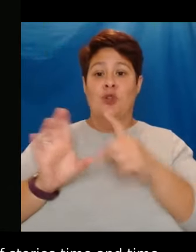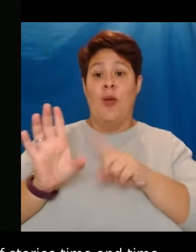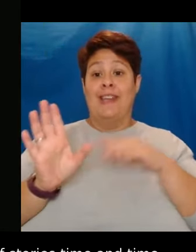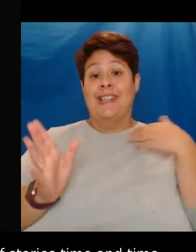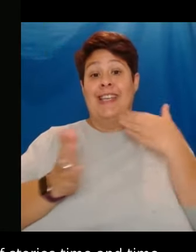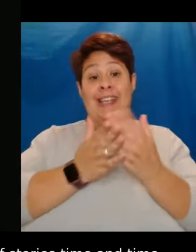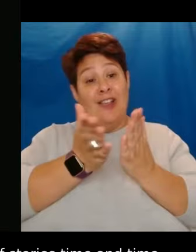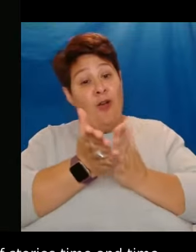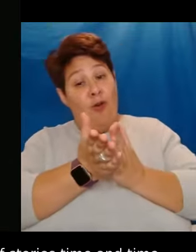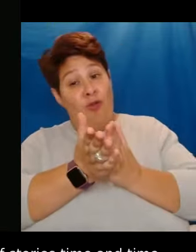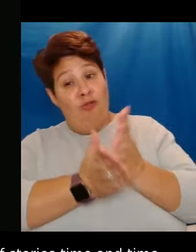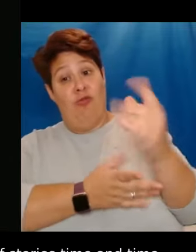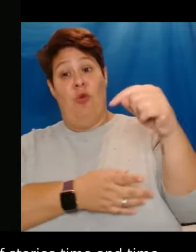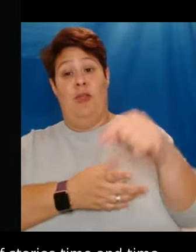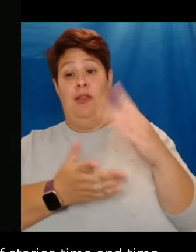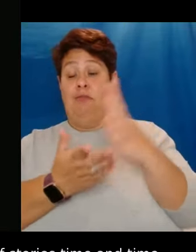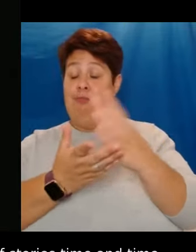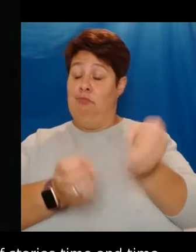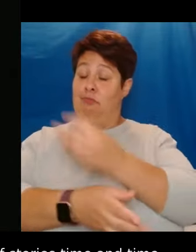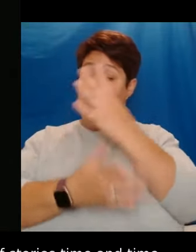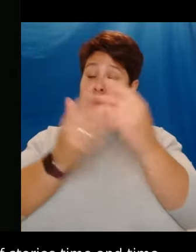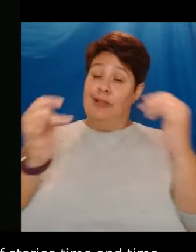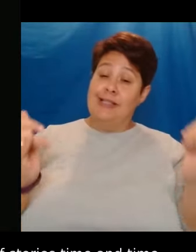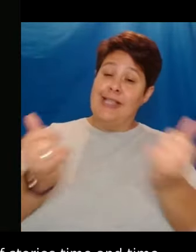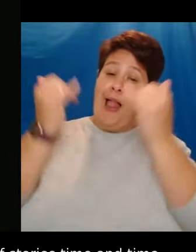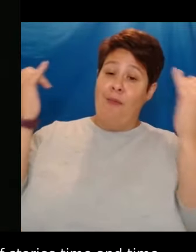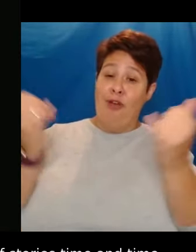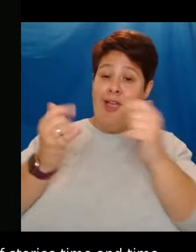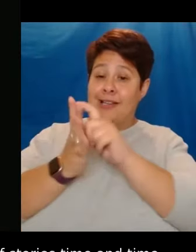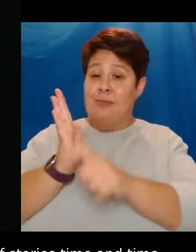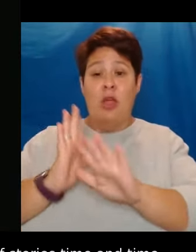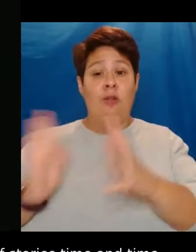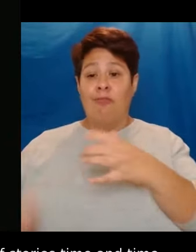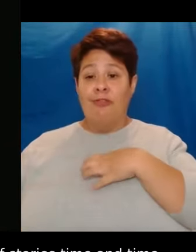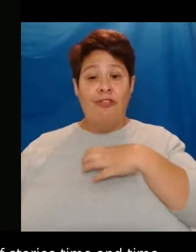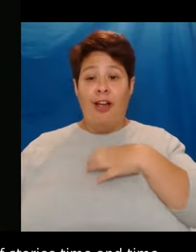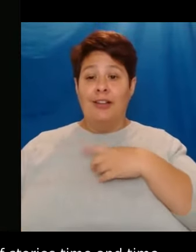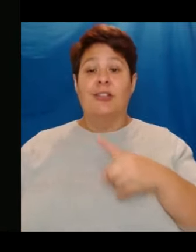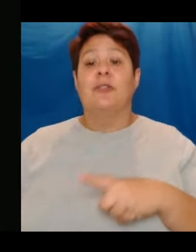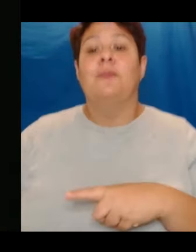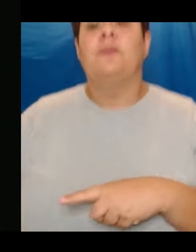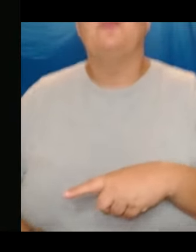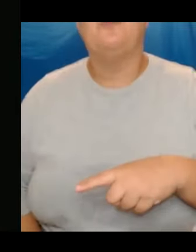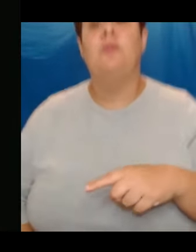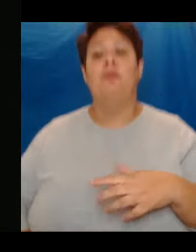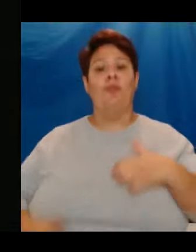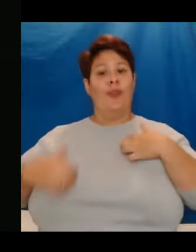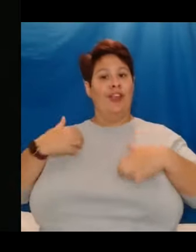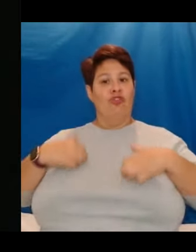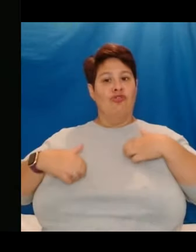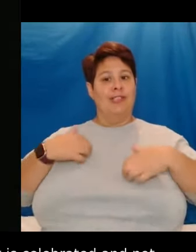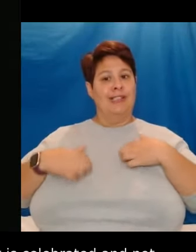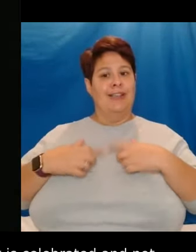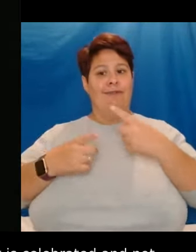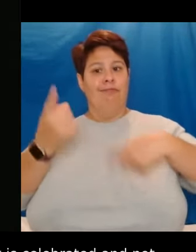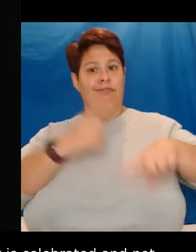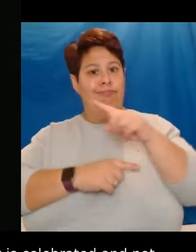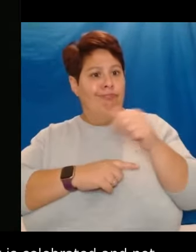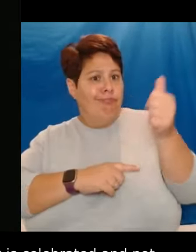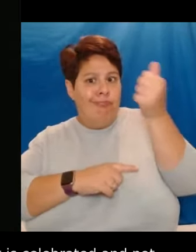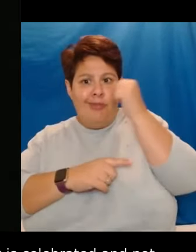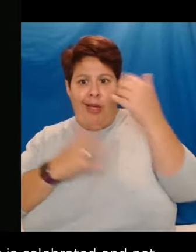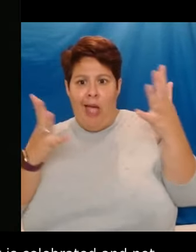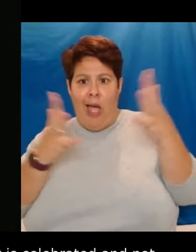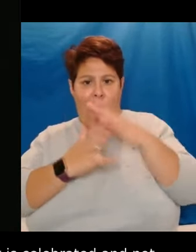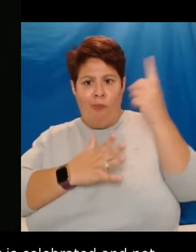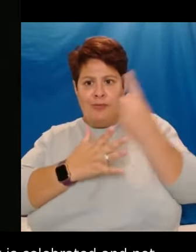has ensured it is celebrated and not feared. It would be interesting enough for all of us to hear how he immerses